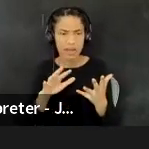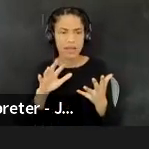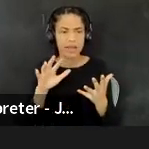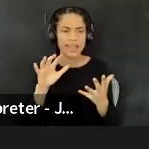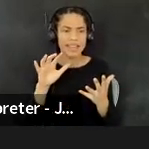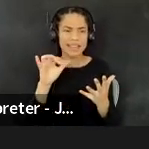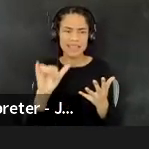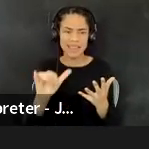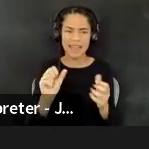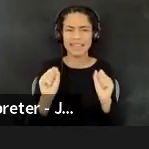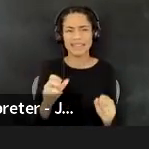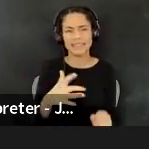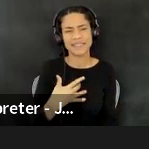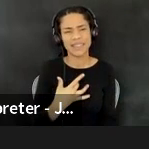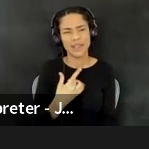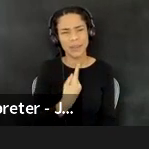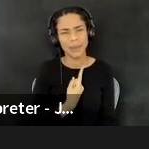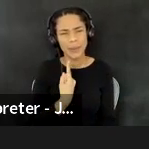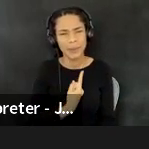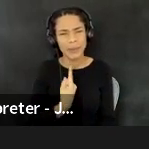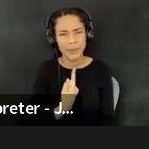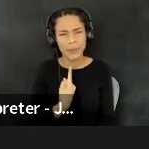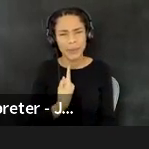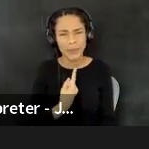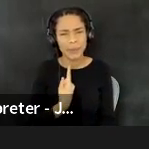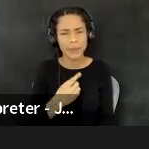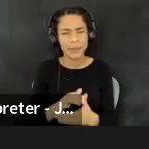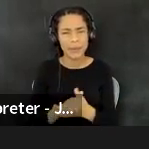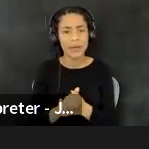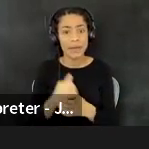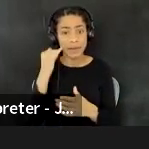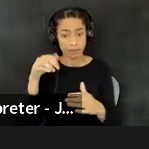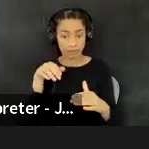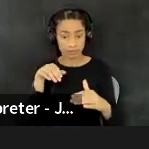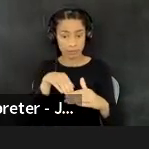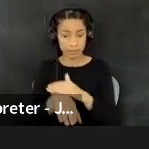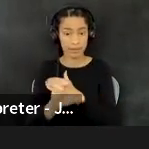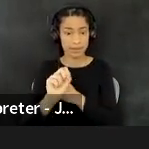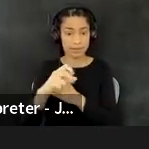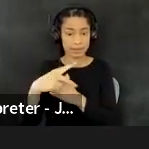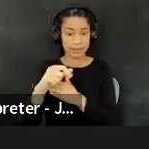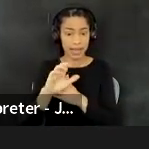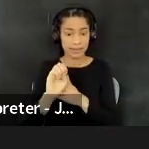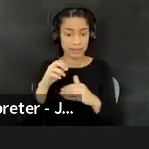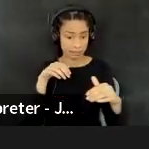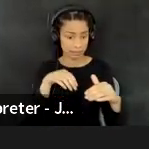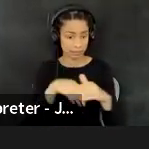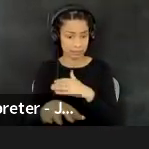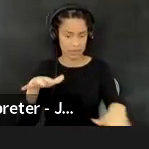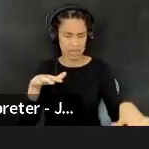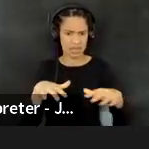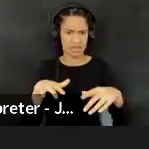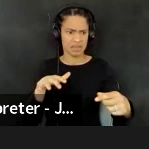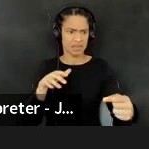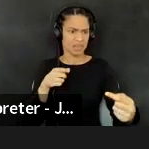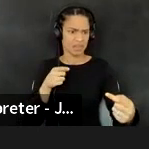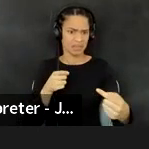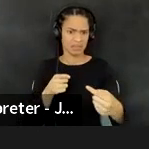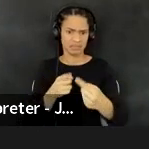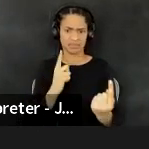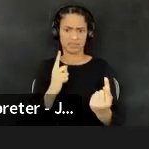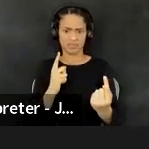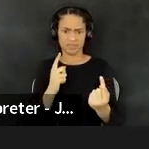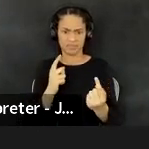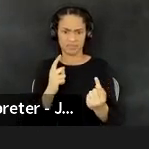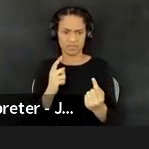the, the loneliness of, um, coming into a space that is in conflict with, um, ways of being